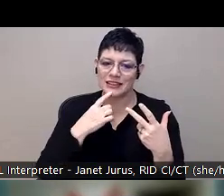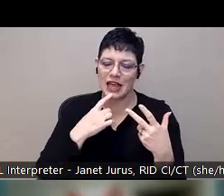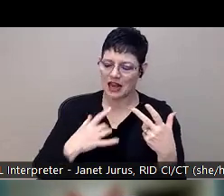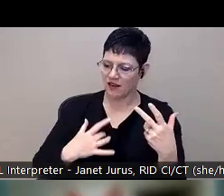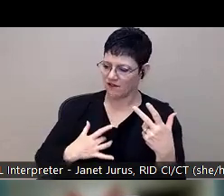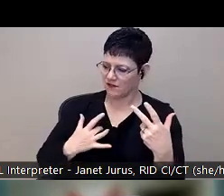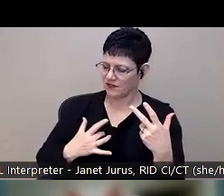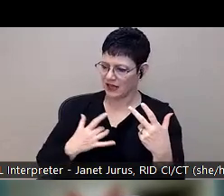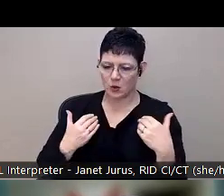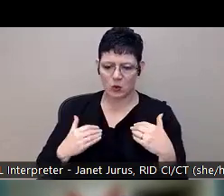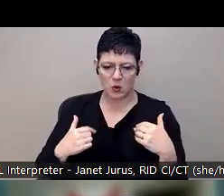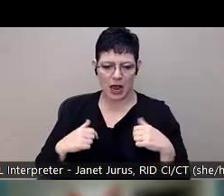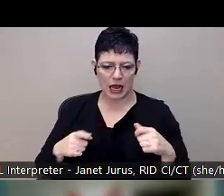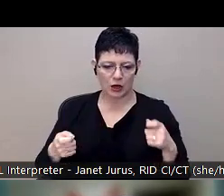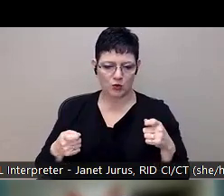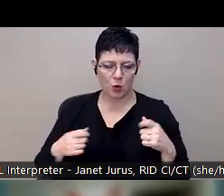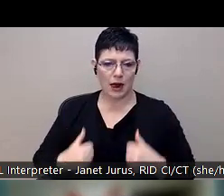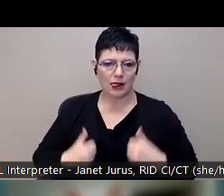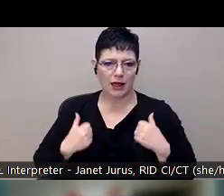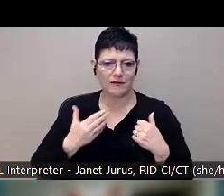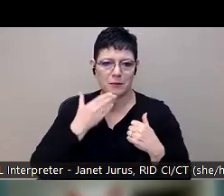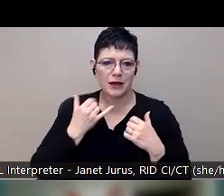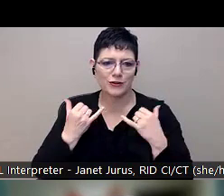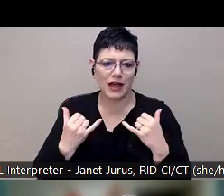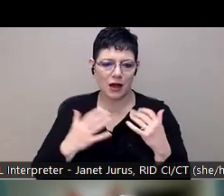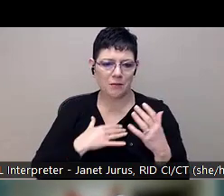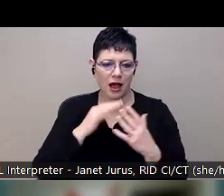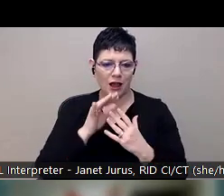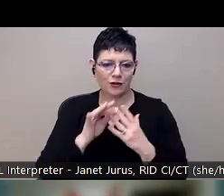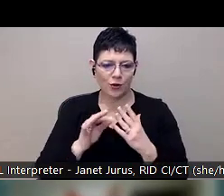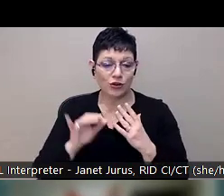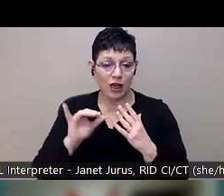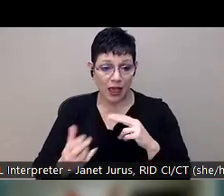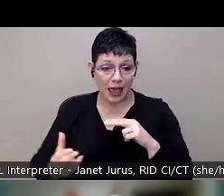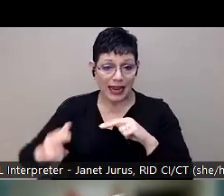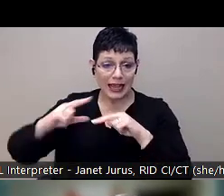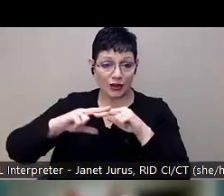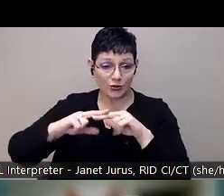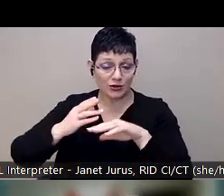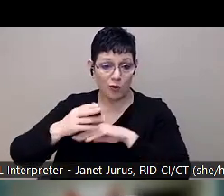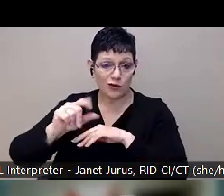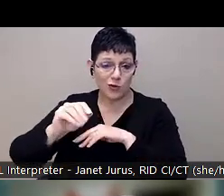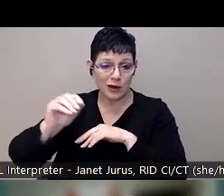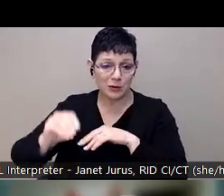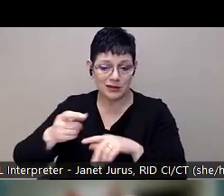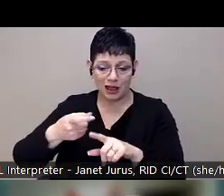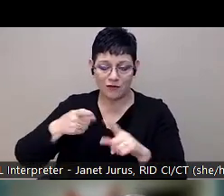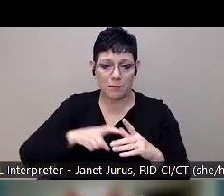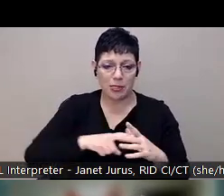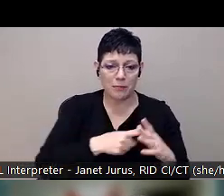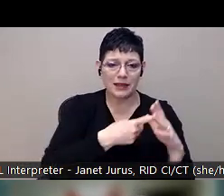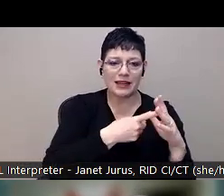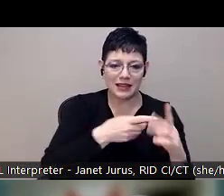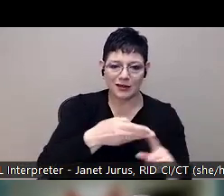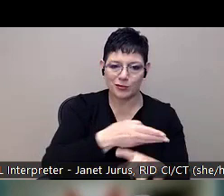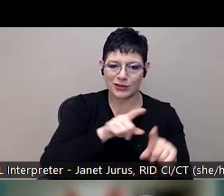feeling of personal control over their life and their choices, which is a 20% increase from where they were on the pre